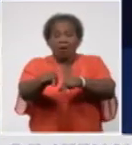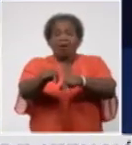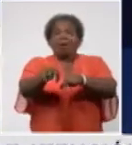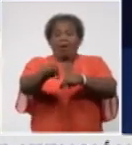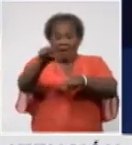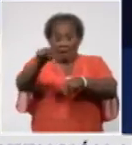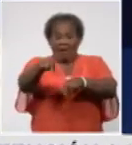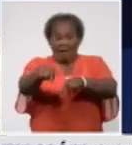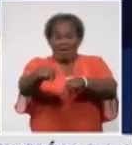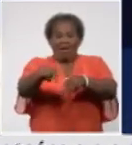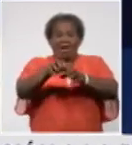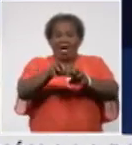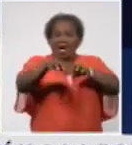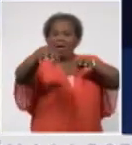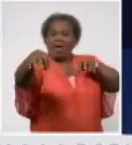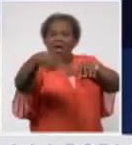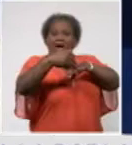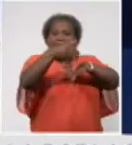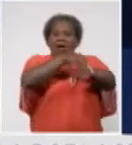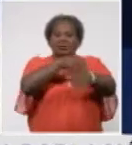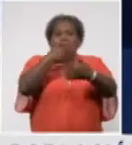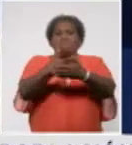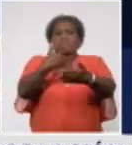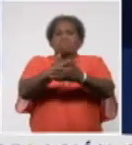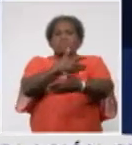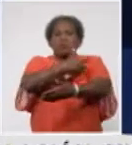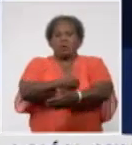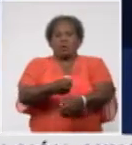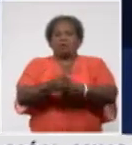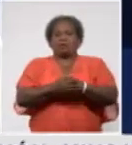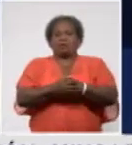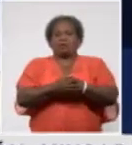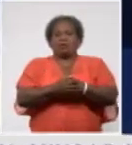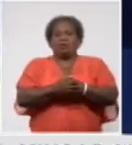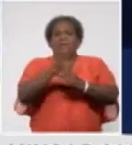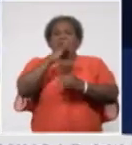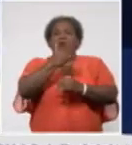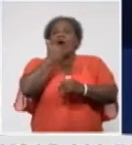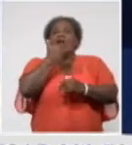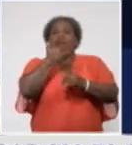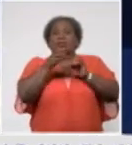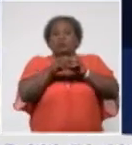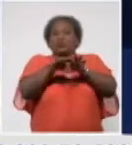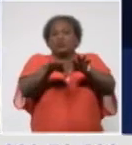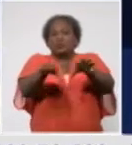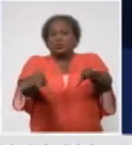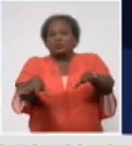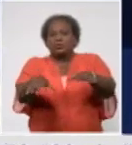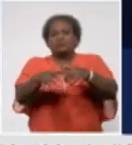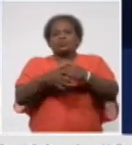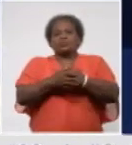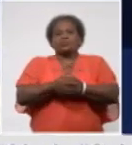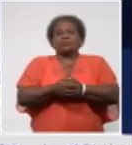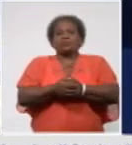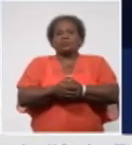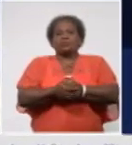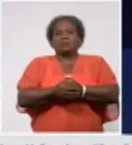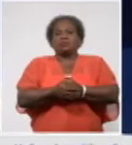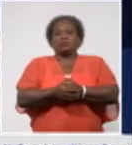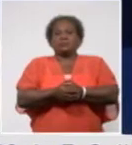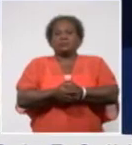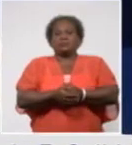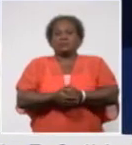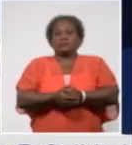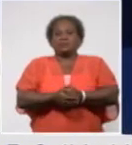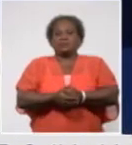This means that 3,980 86 people, or 89